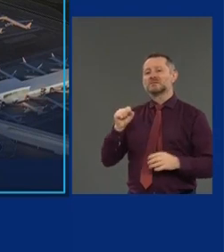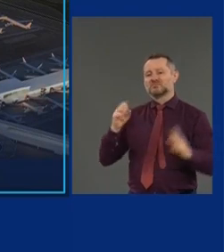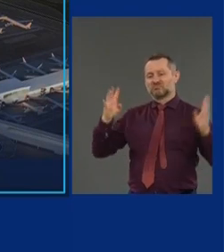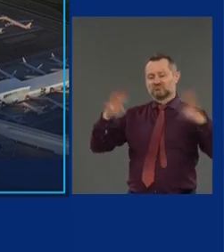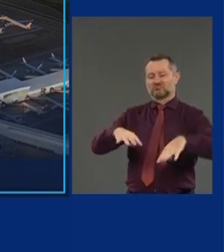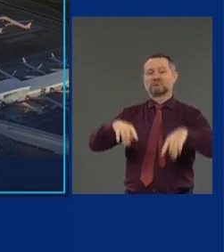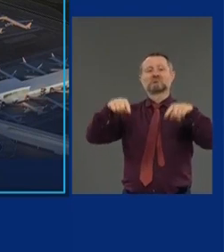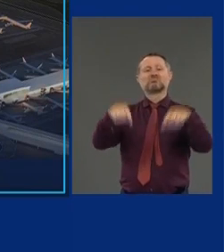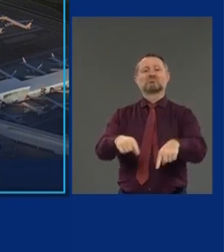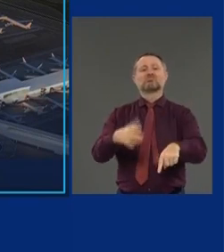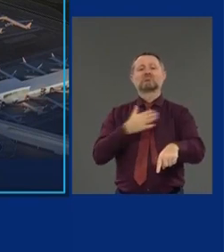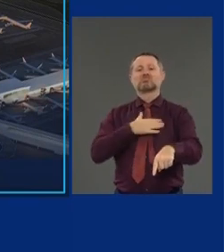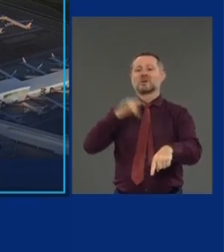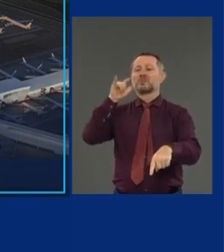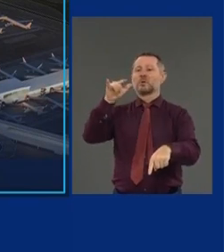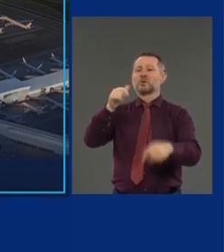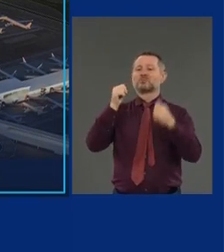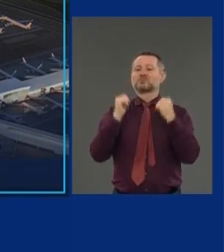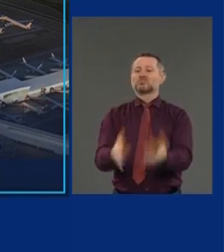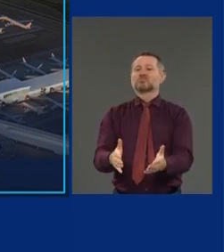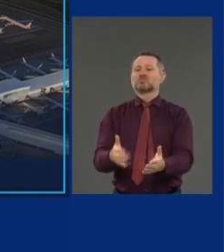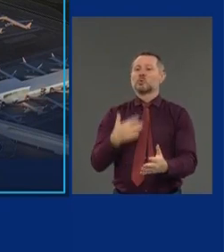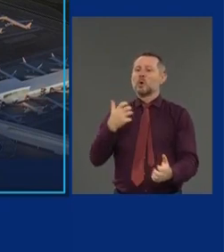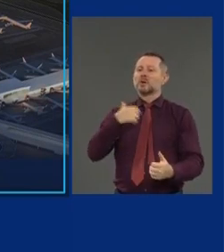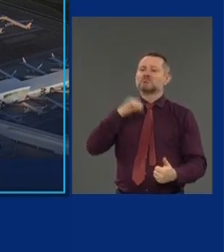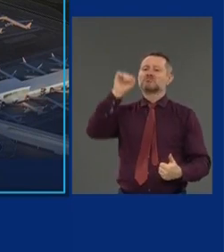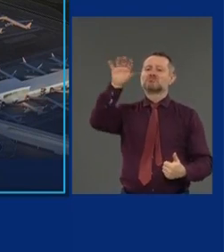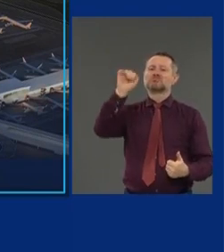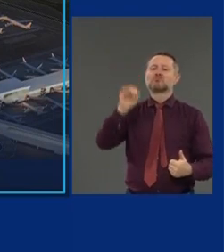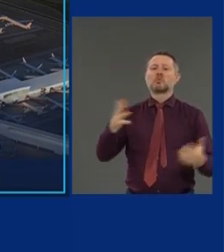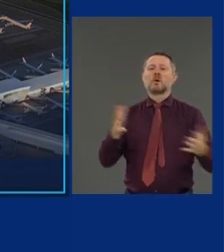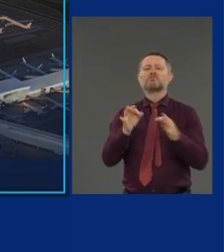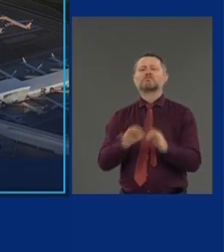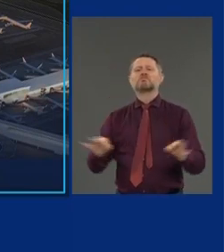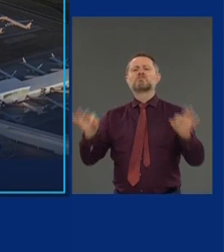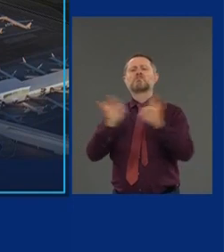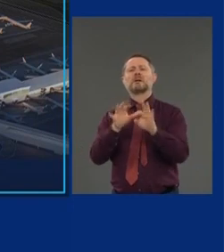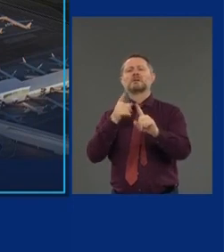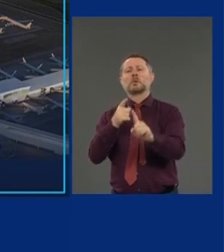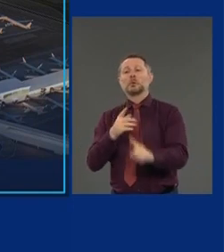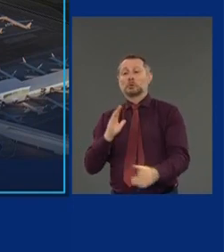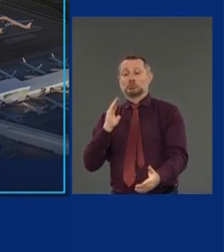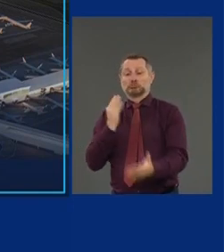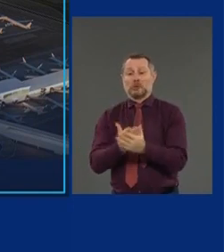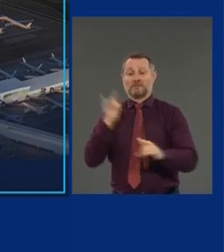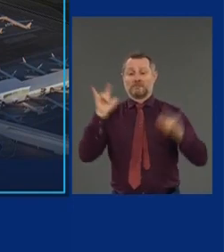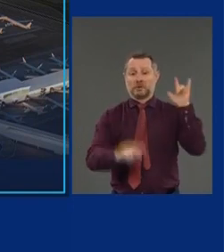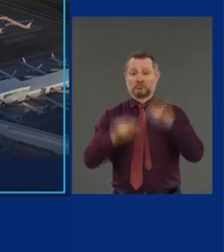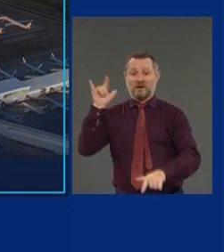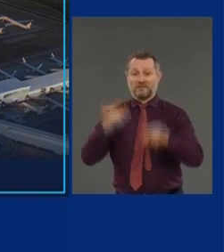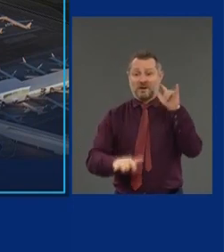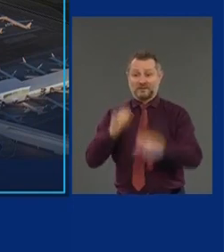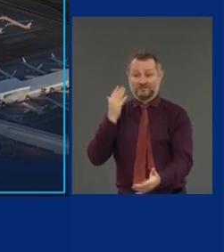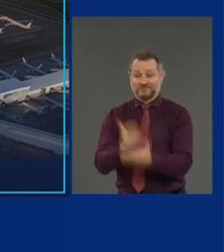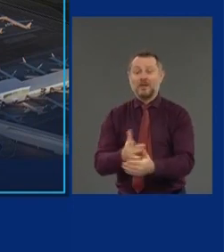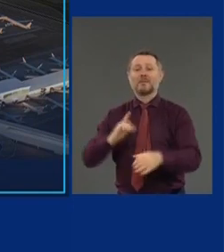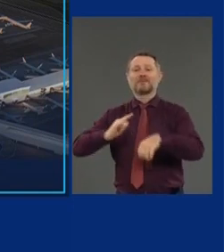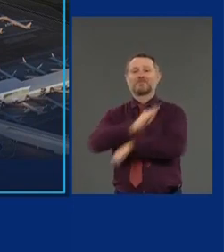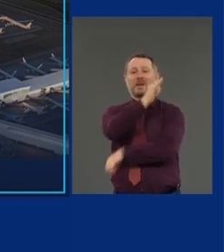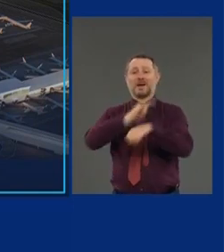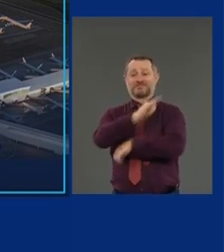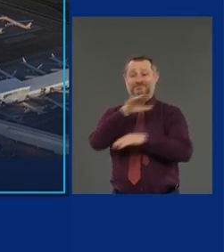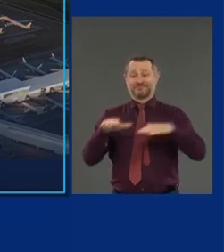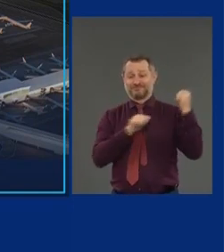I want to walk you through the highlights of this new arrivals and departures hall, stunning, that will open on Saturday.